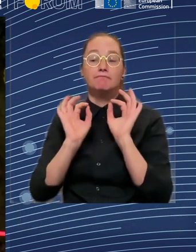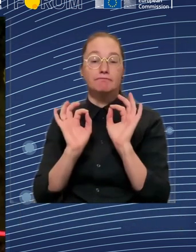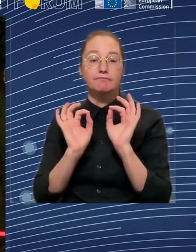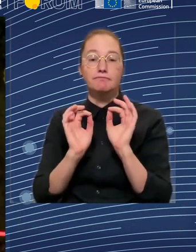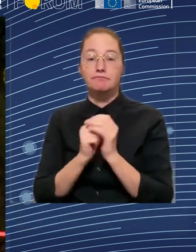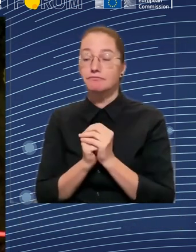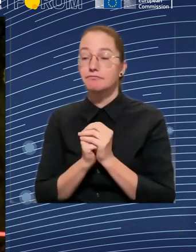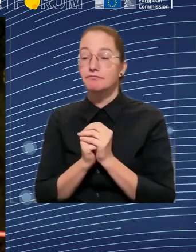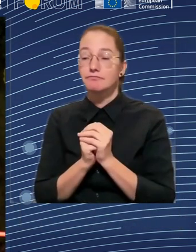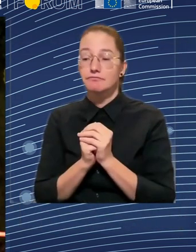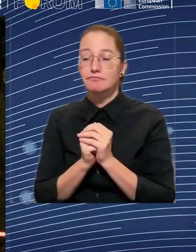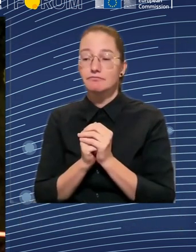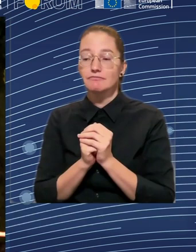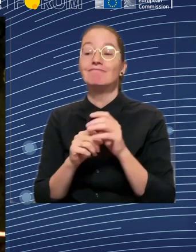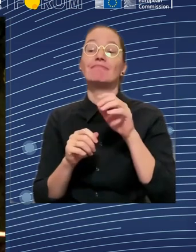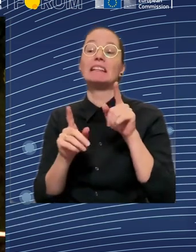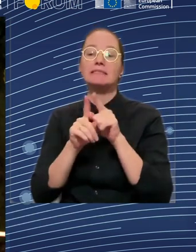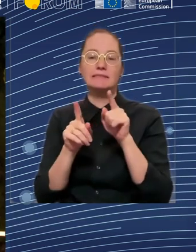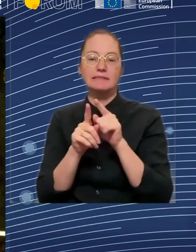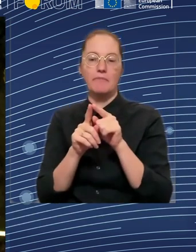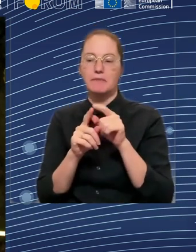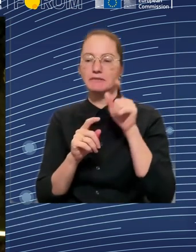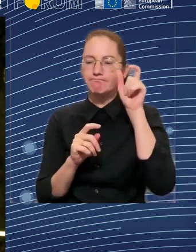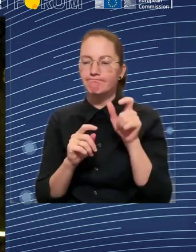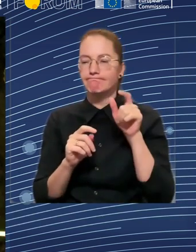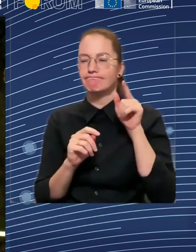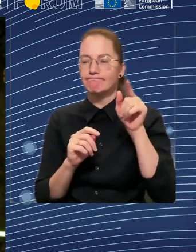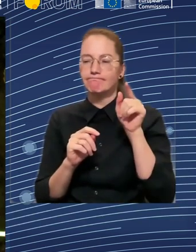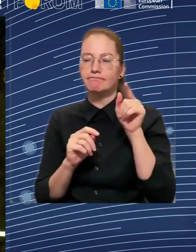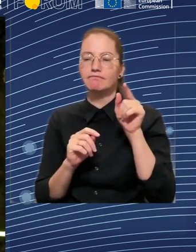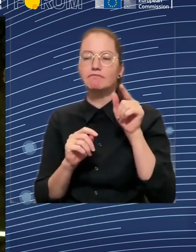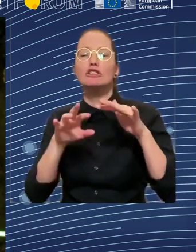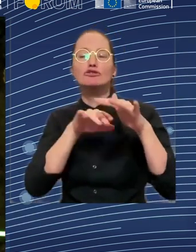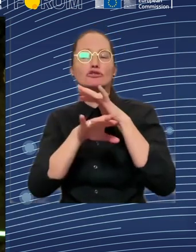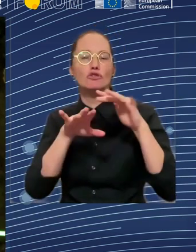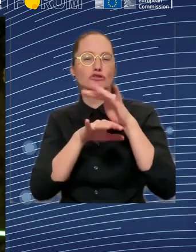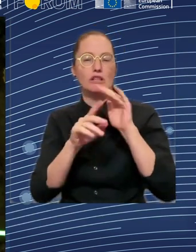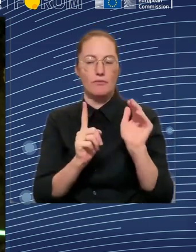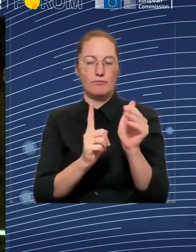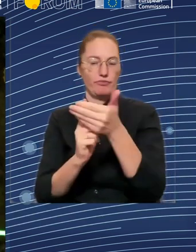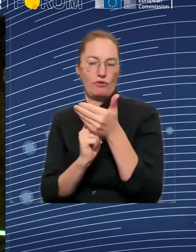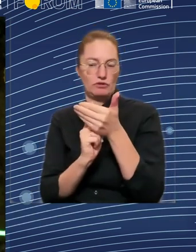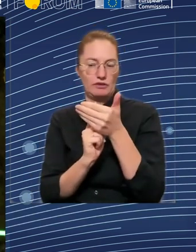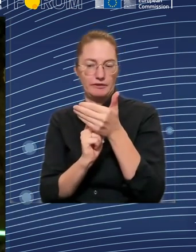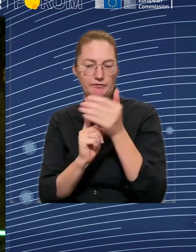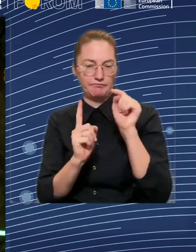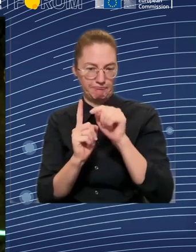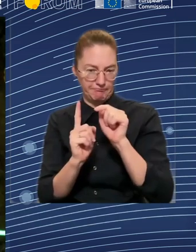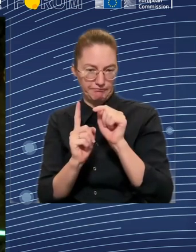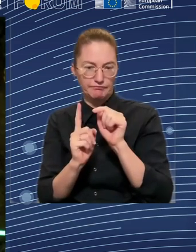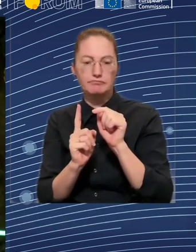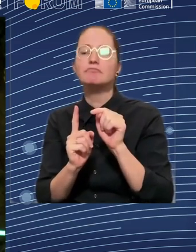So that's, I think, we have a clear link. So we should know, and this I'll actually be publishing on, so I'm not just